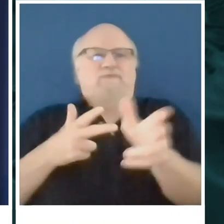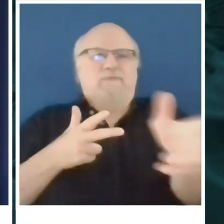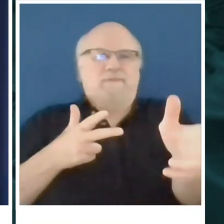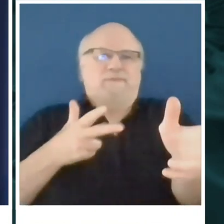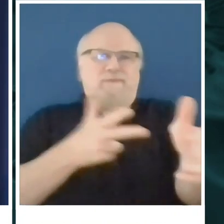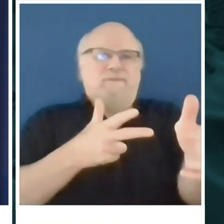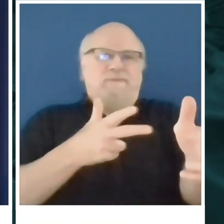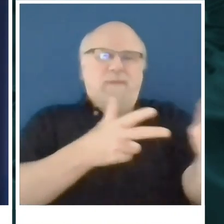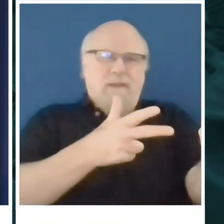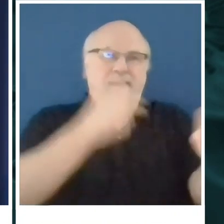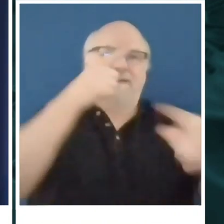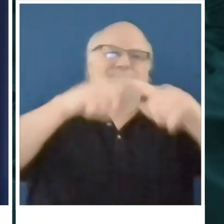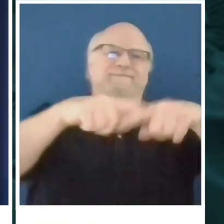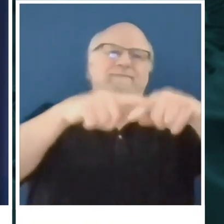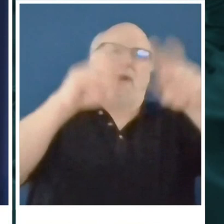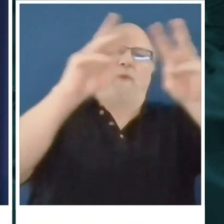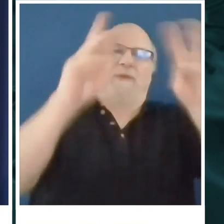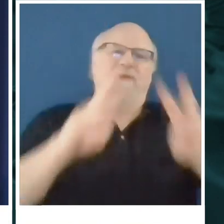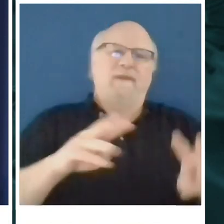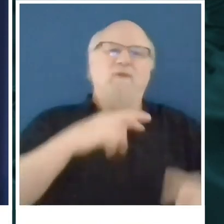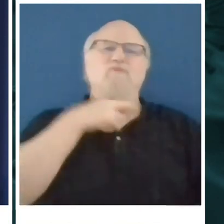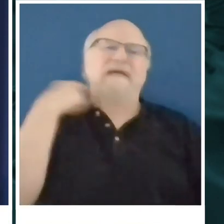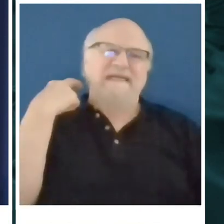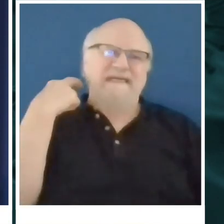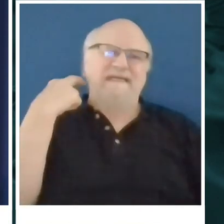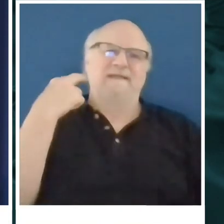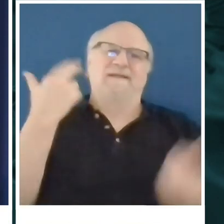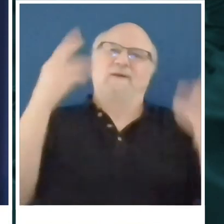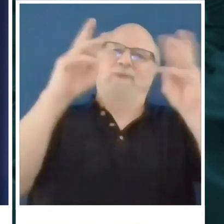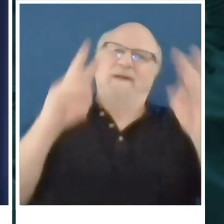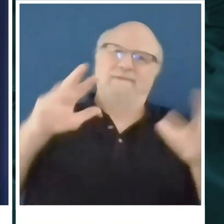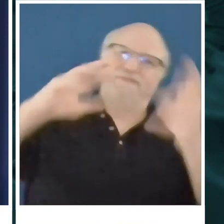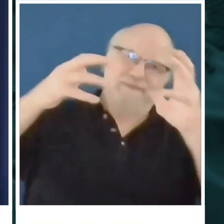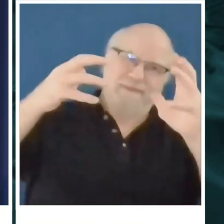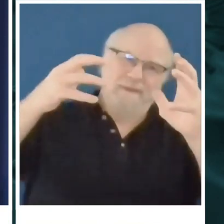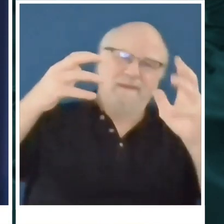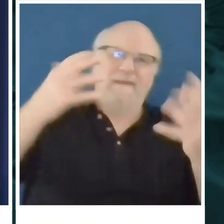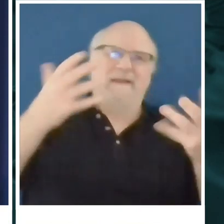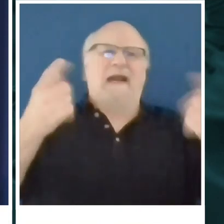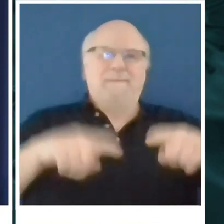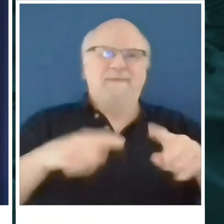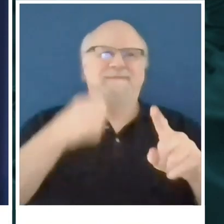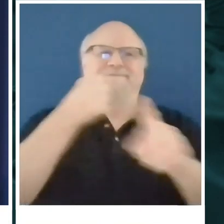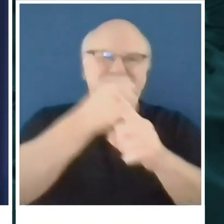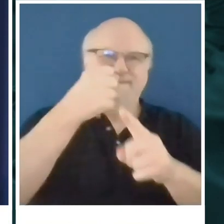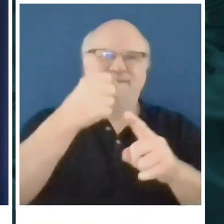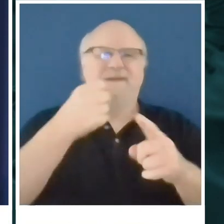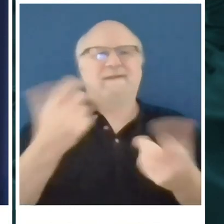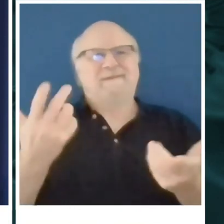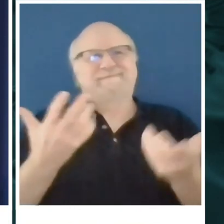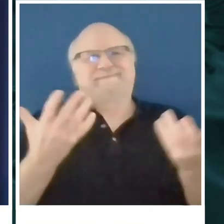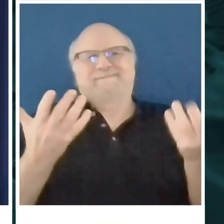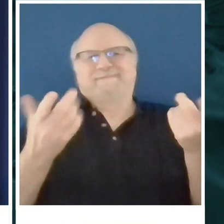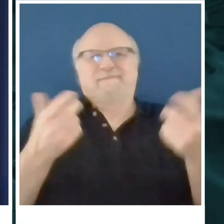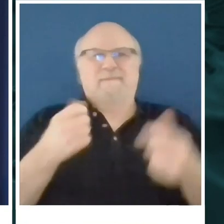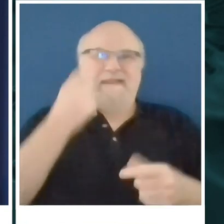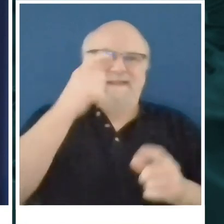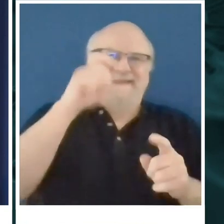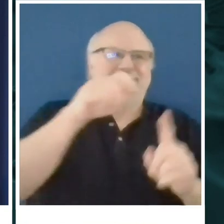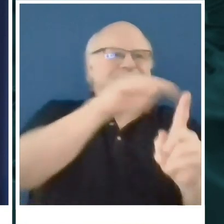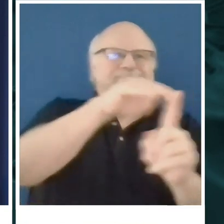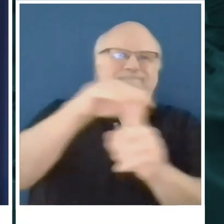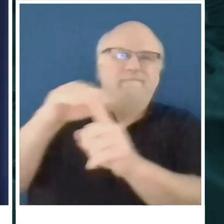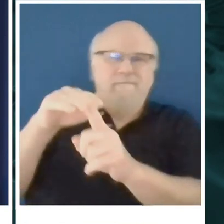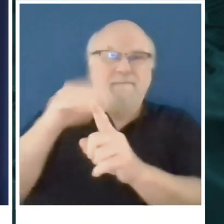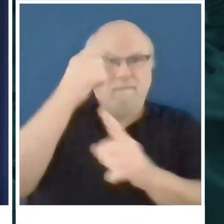risk. And so when the weather risk happens, we have to act appropriately and remind people there's any other number of